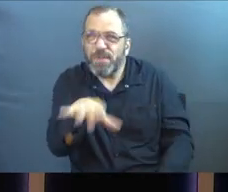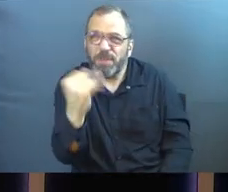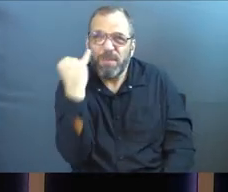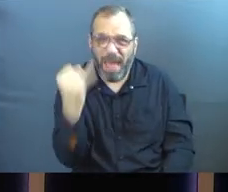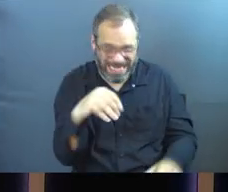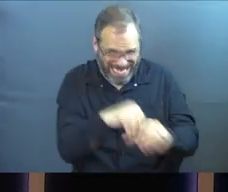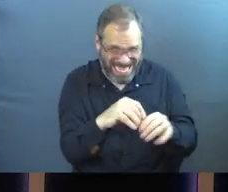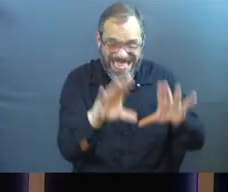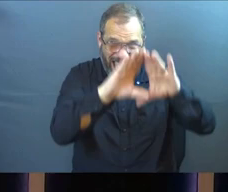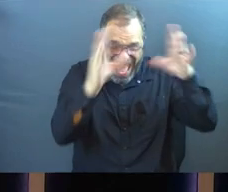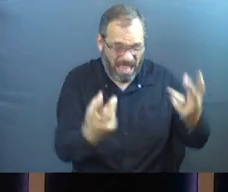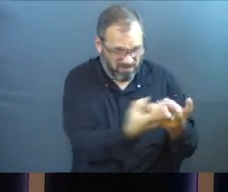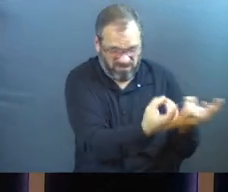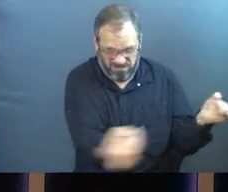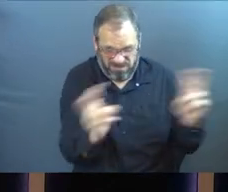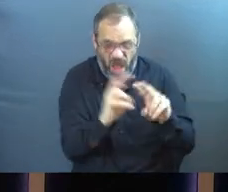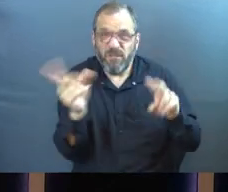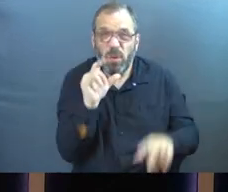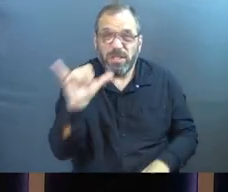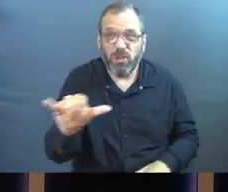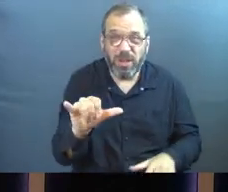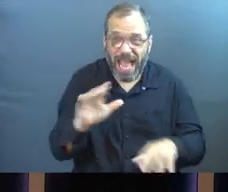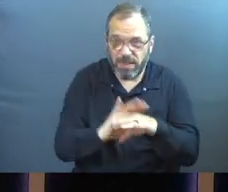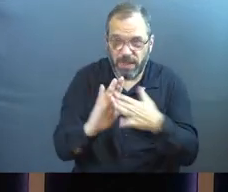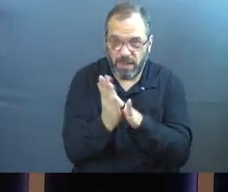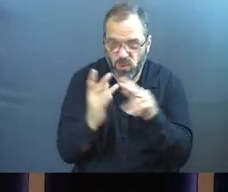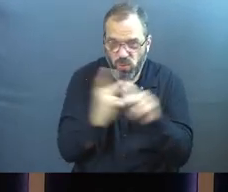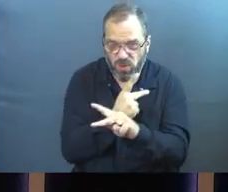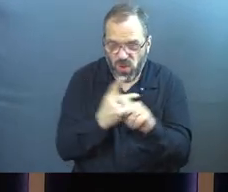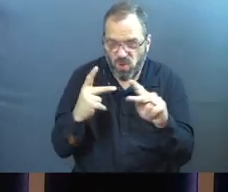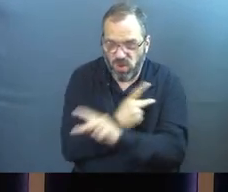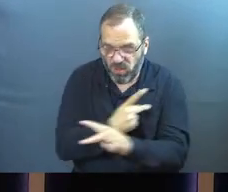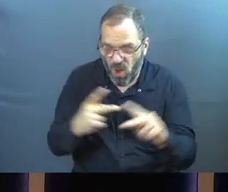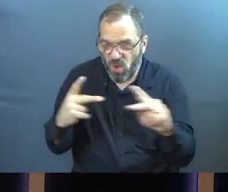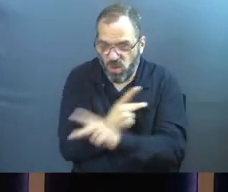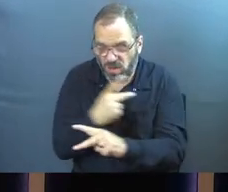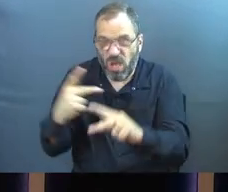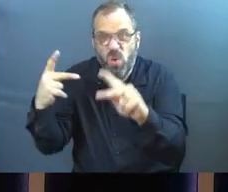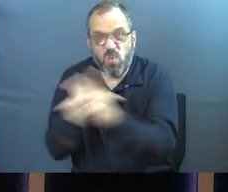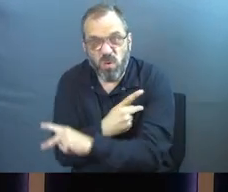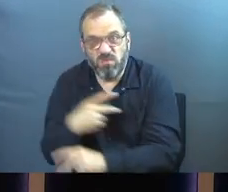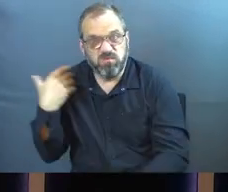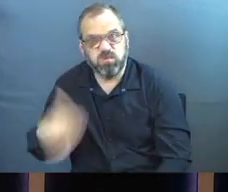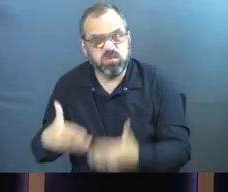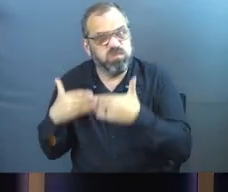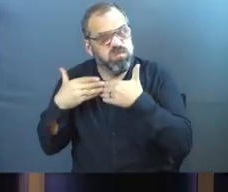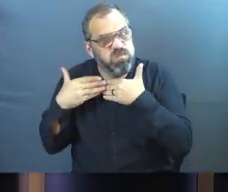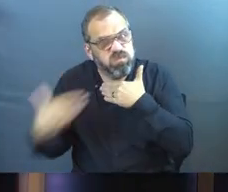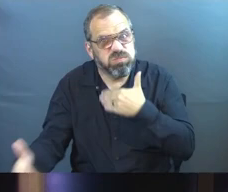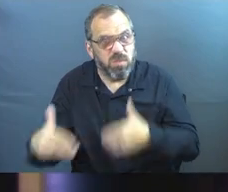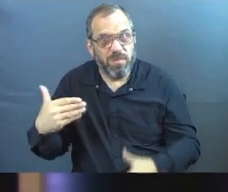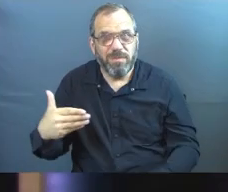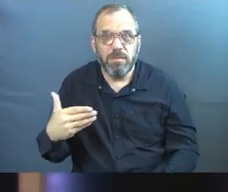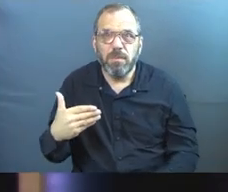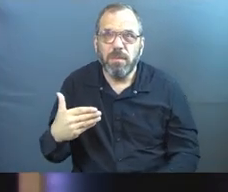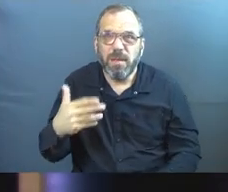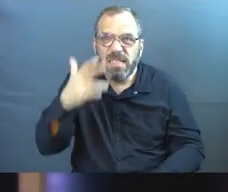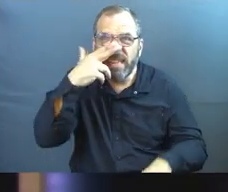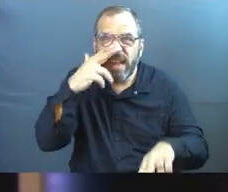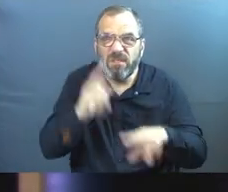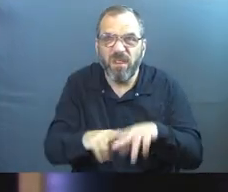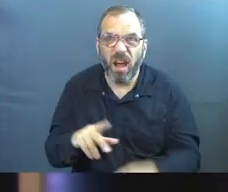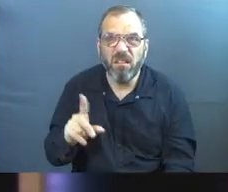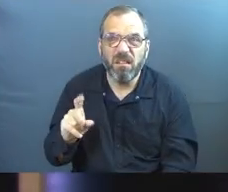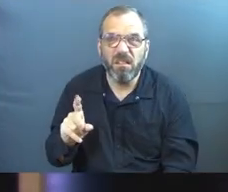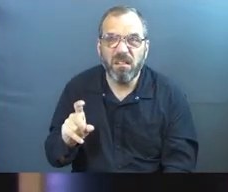being trapped in that house for all eternity as it gets worse and worse and worse down through the generations. Does that sound like fun to